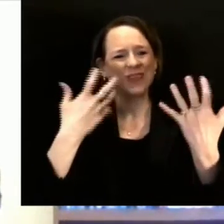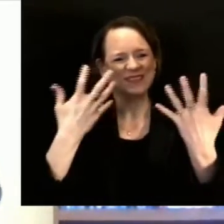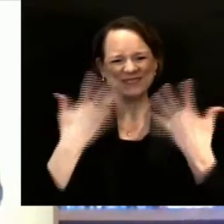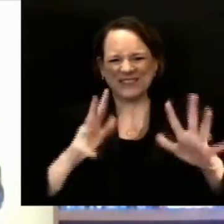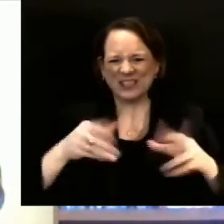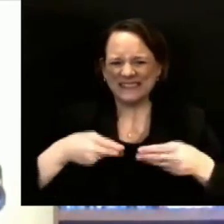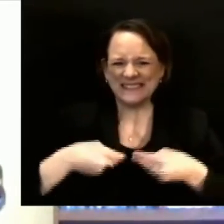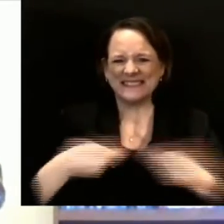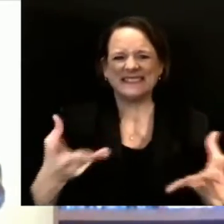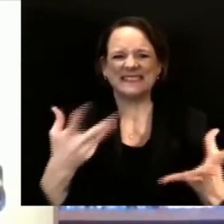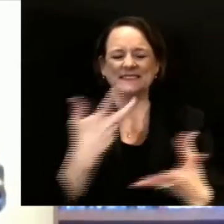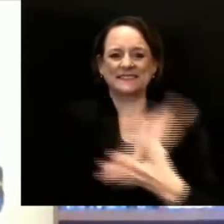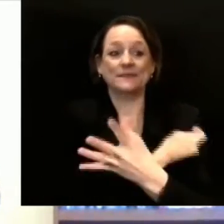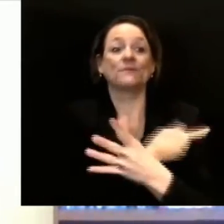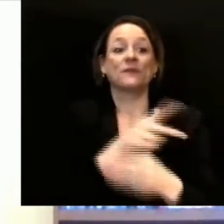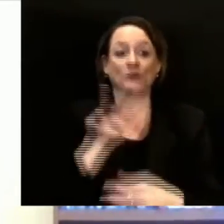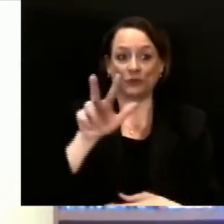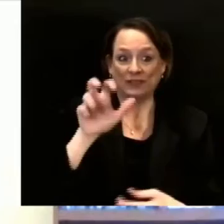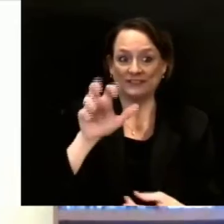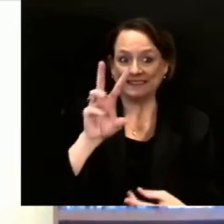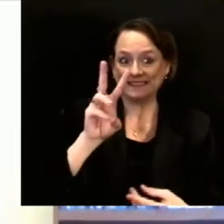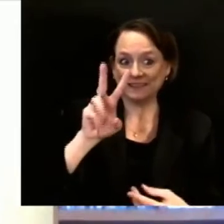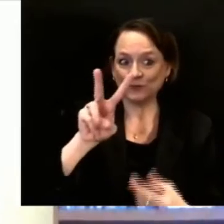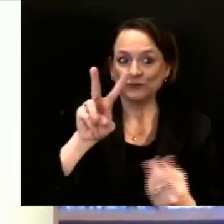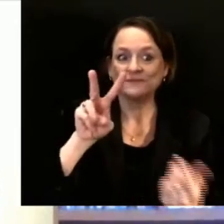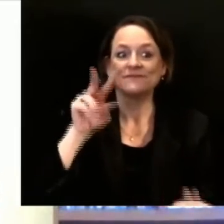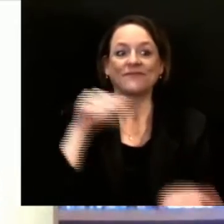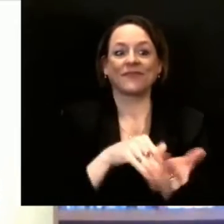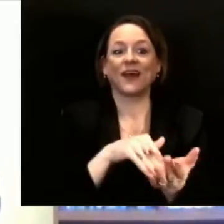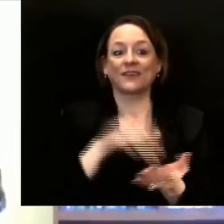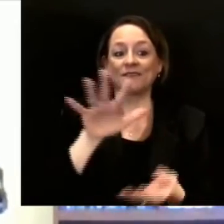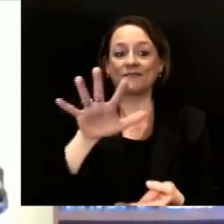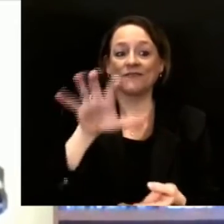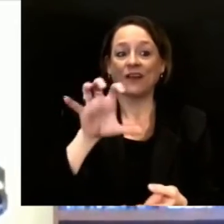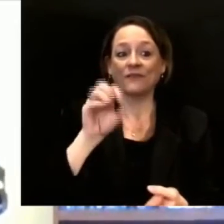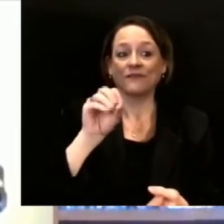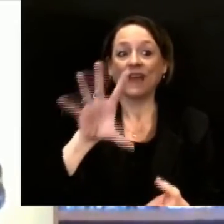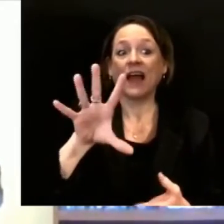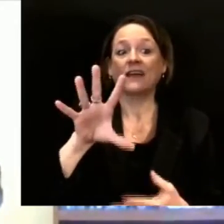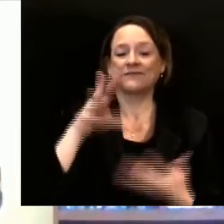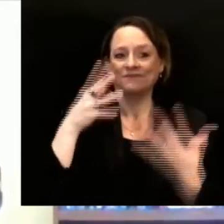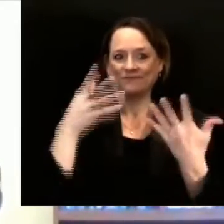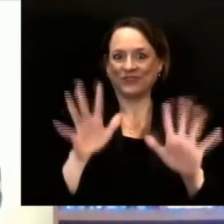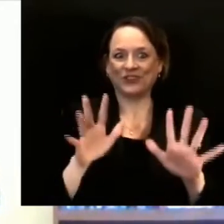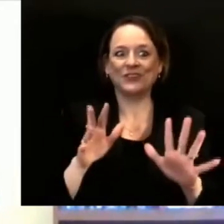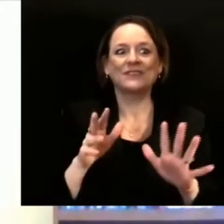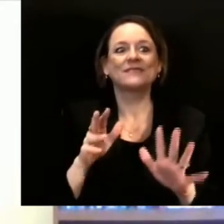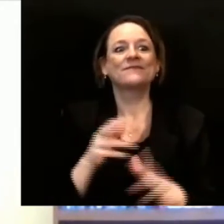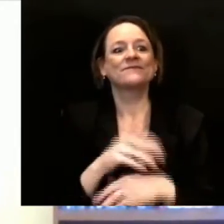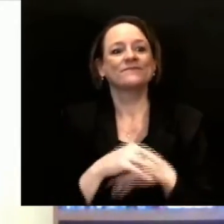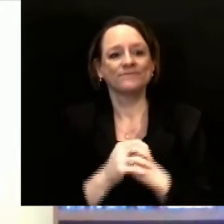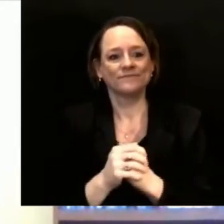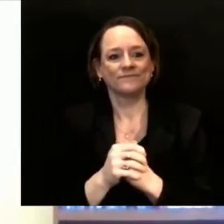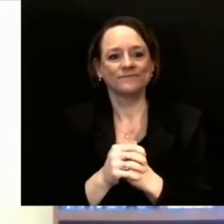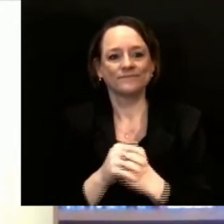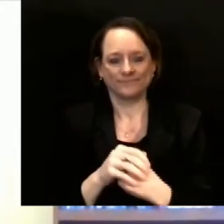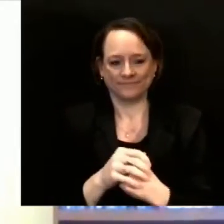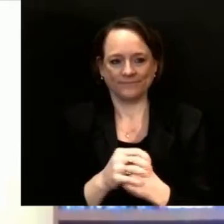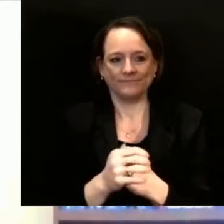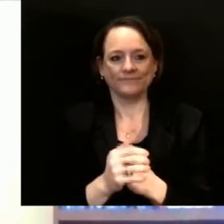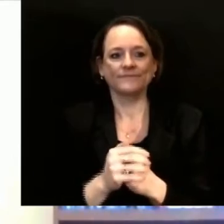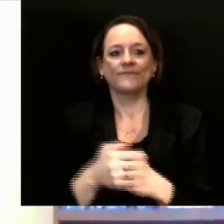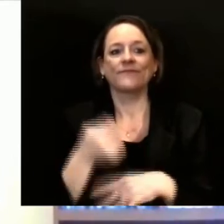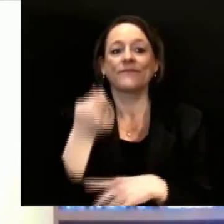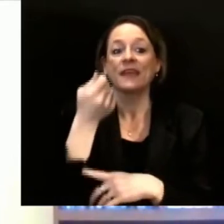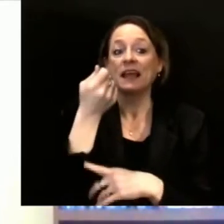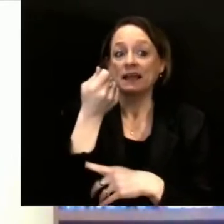,505 doses of COVID-19 vaccine in Wisconsin and 69